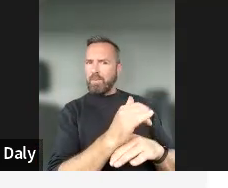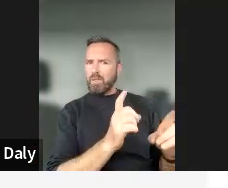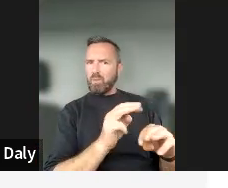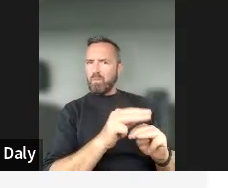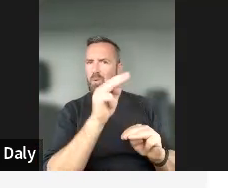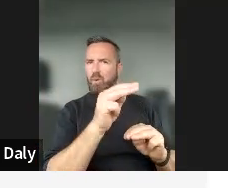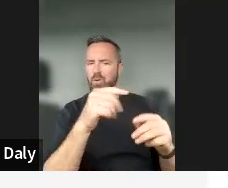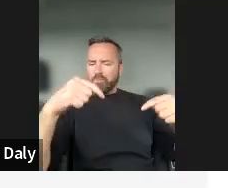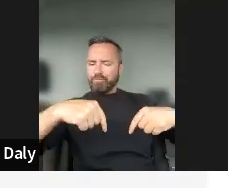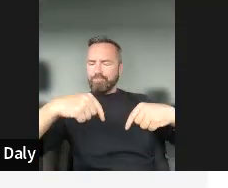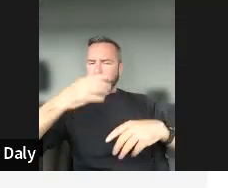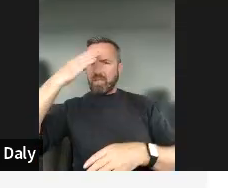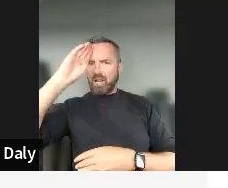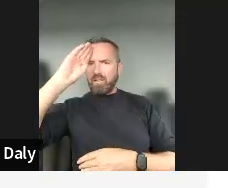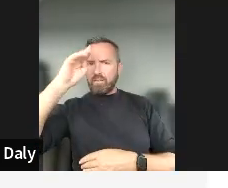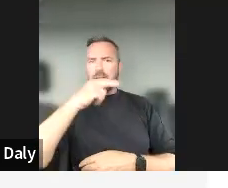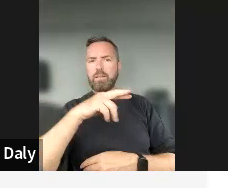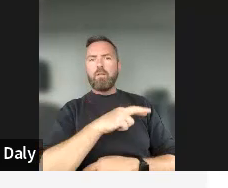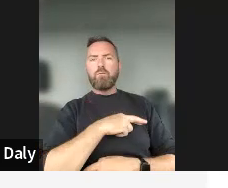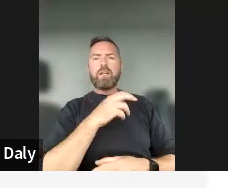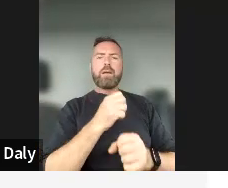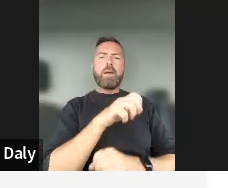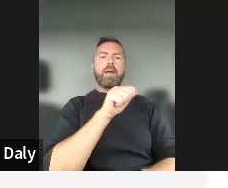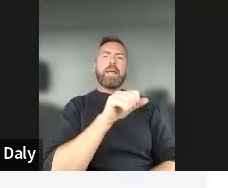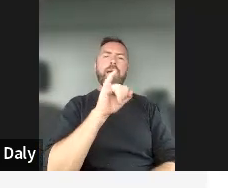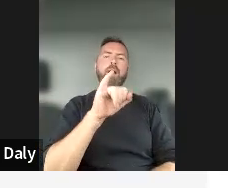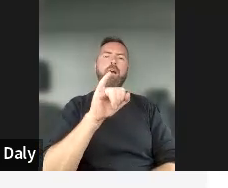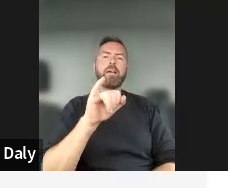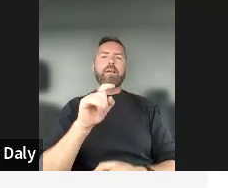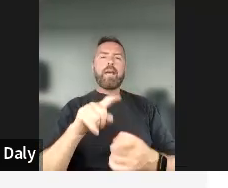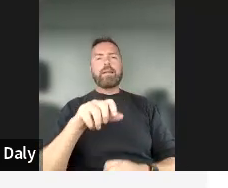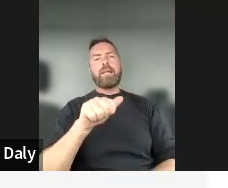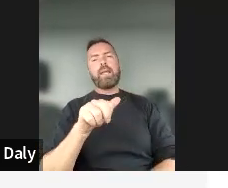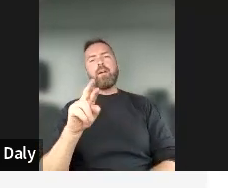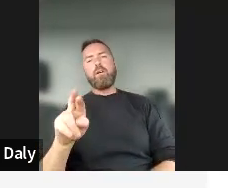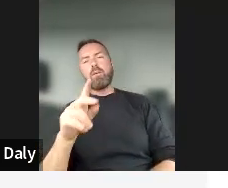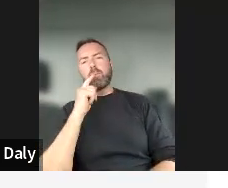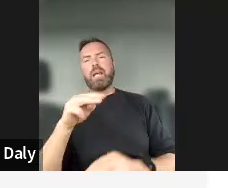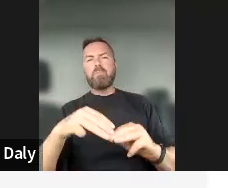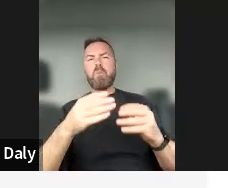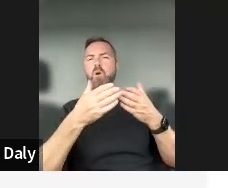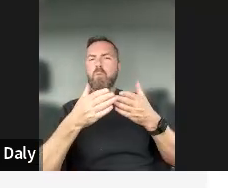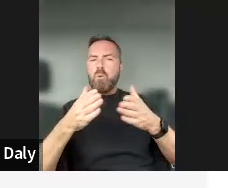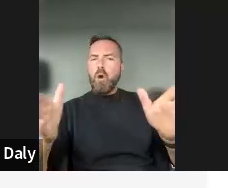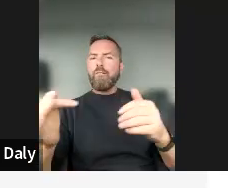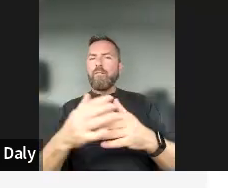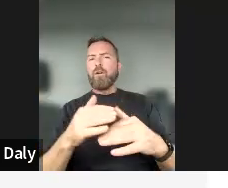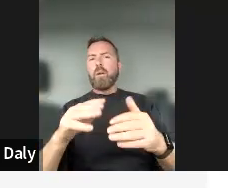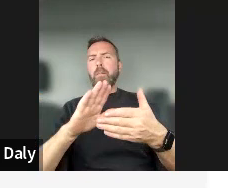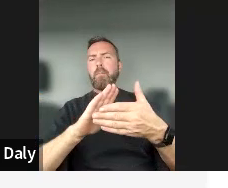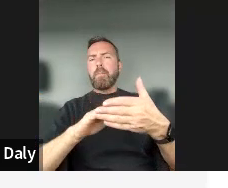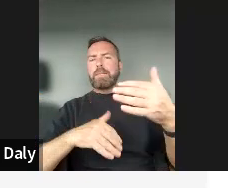suppose it's not so much about the AI and algorithms that we're looking at now, but just more broadly for misinformation, scans. And,